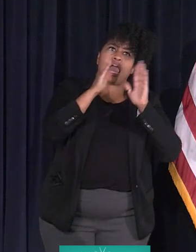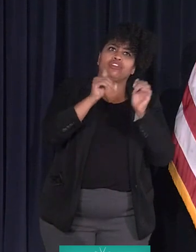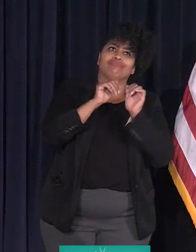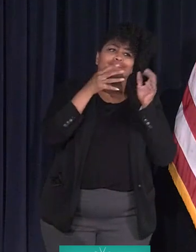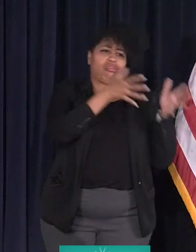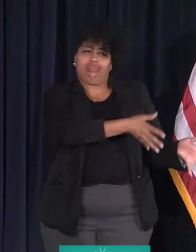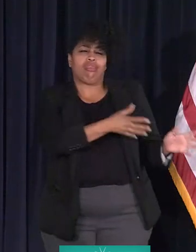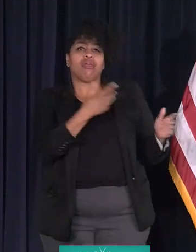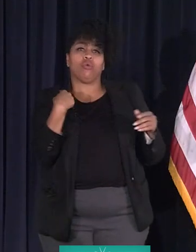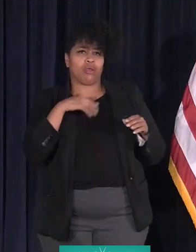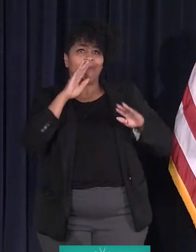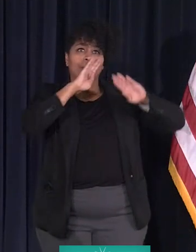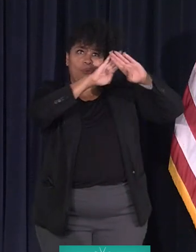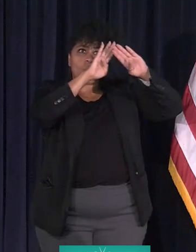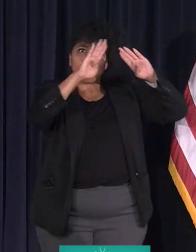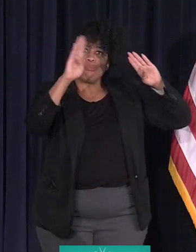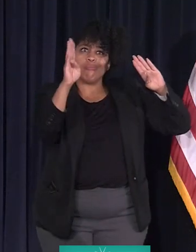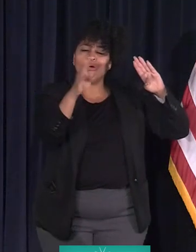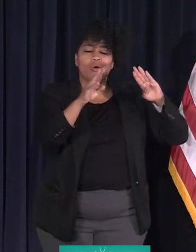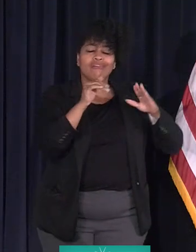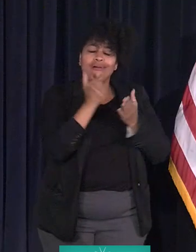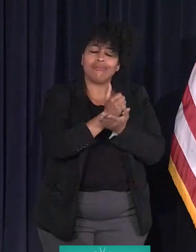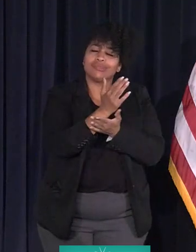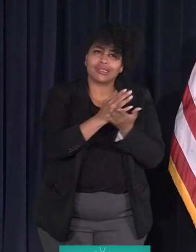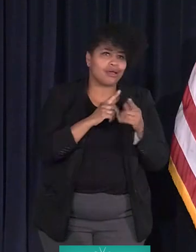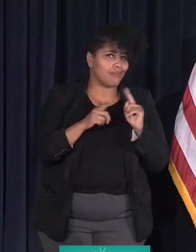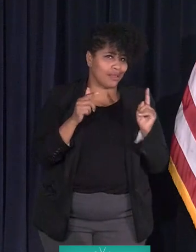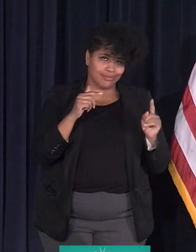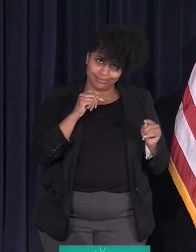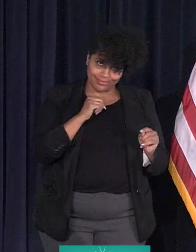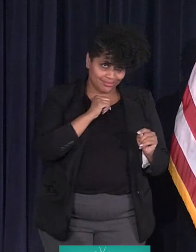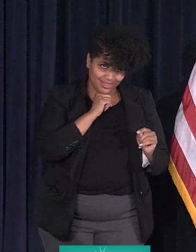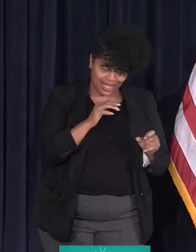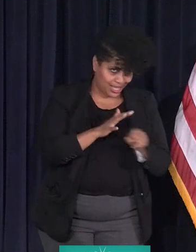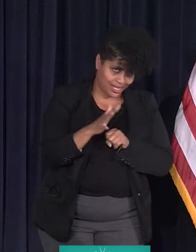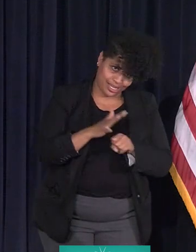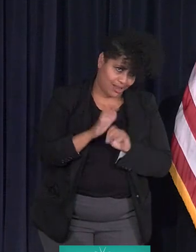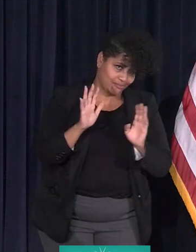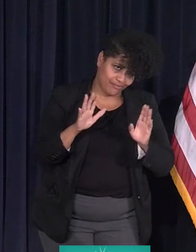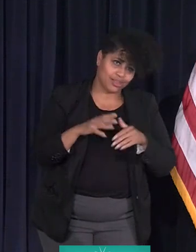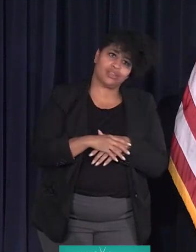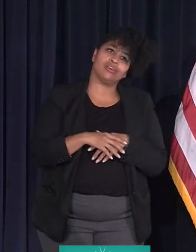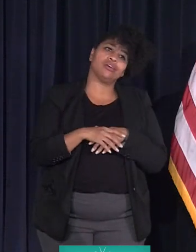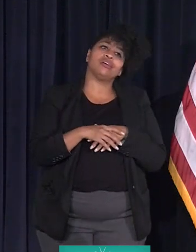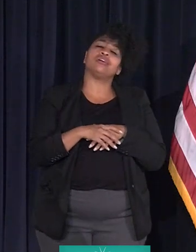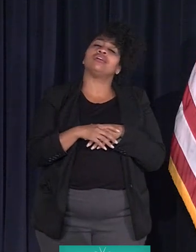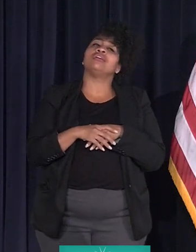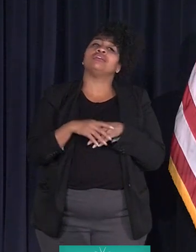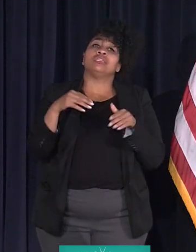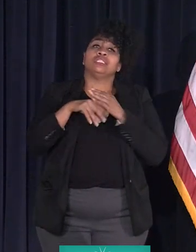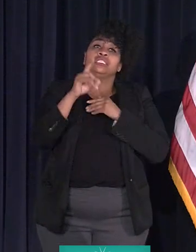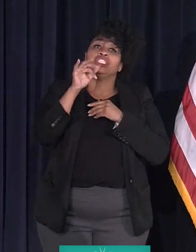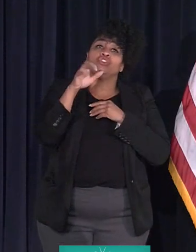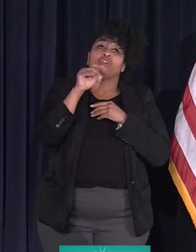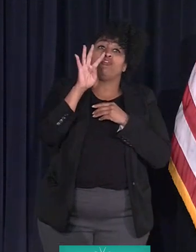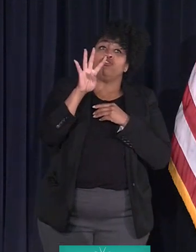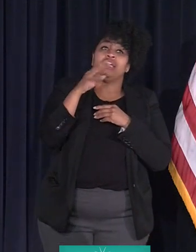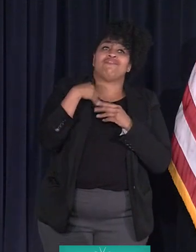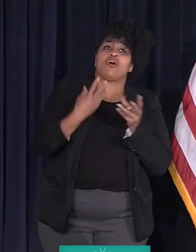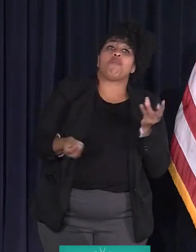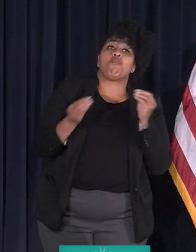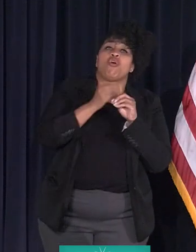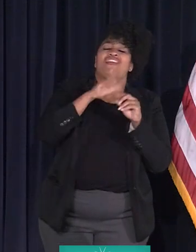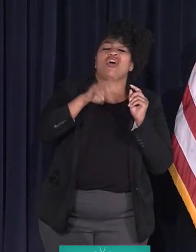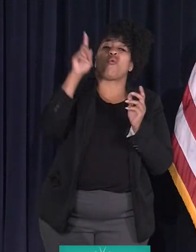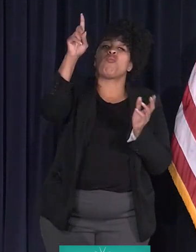We've boarded them up, which has helped some. But it hasn't been nearly enough. And in District 4, there are more